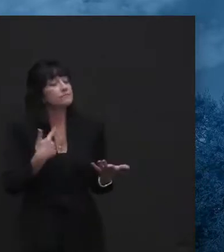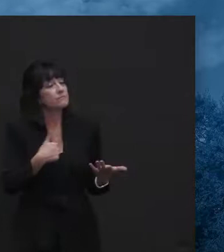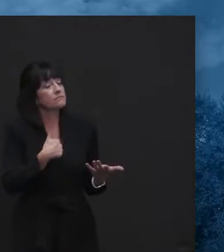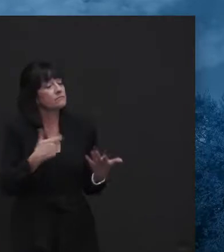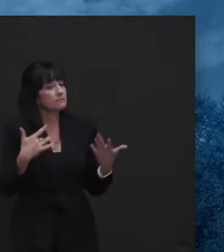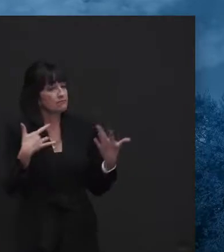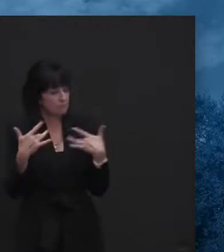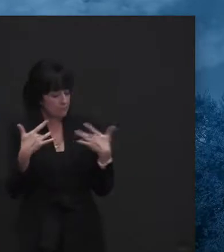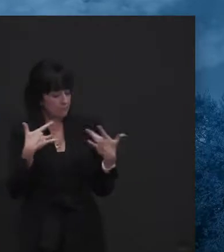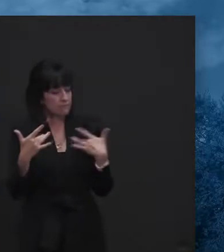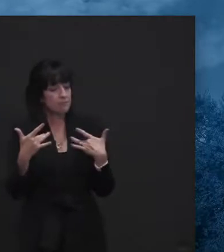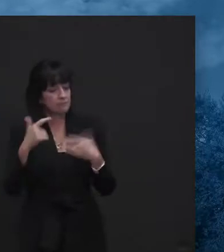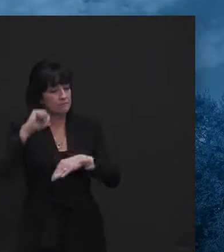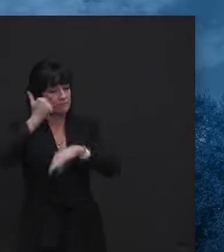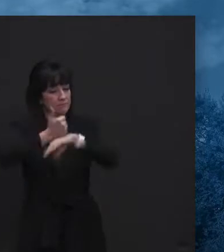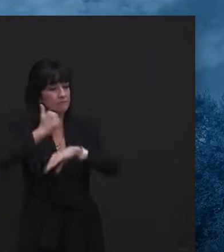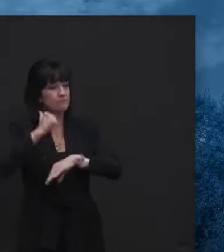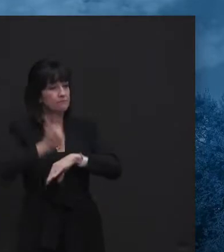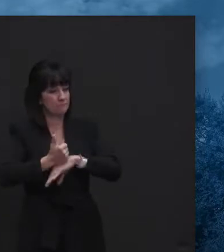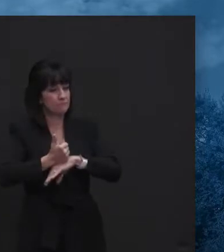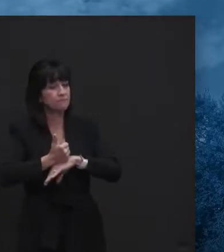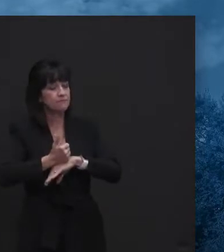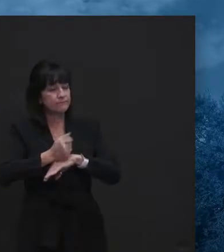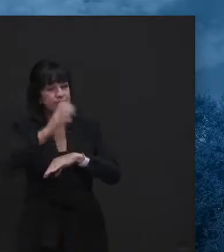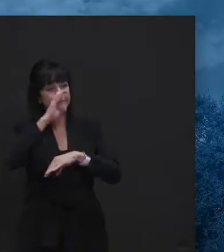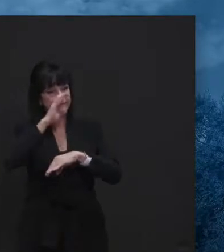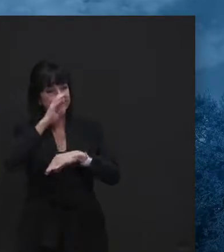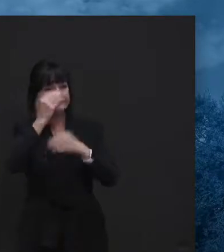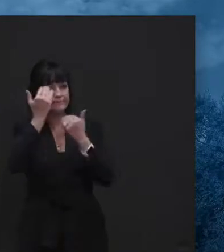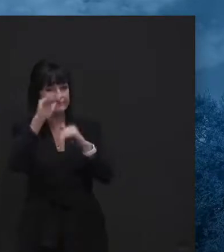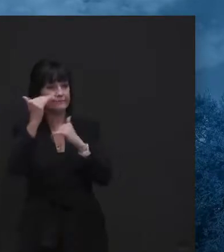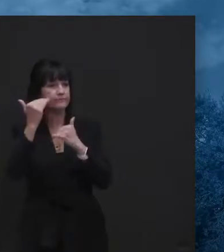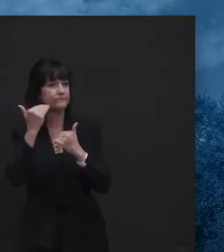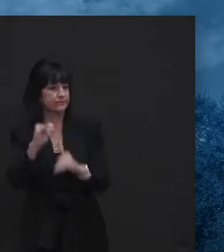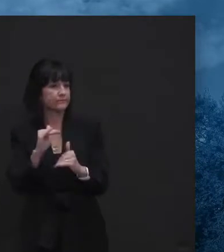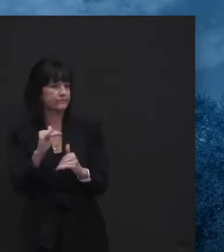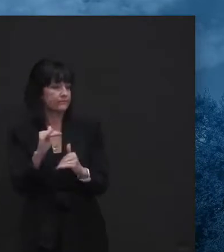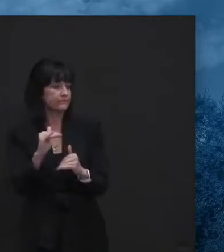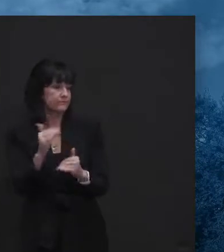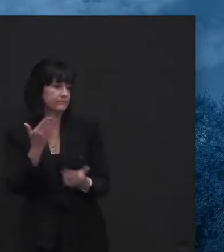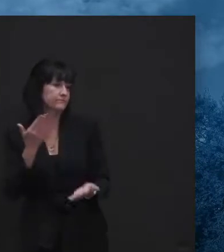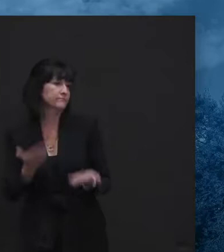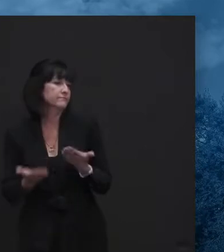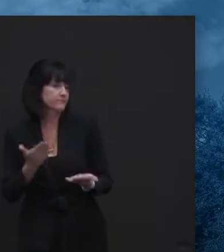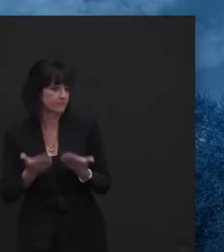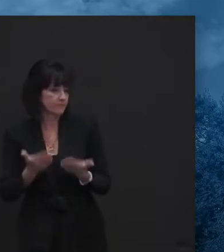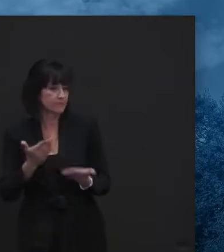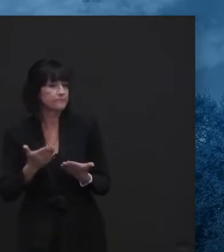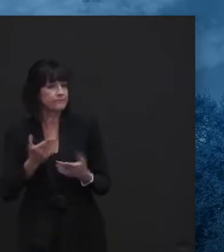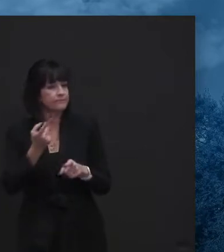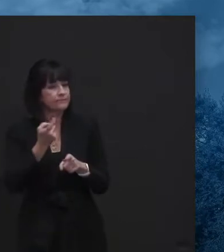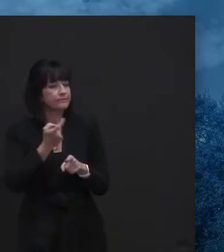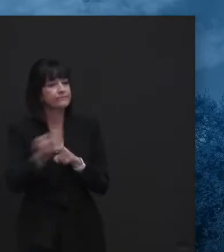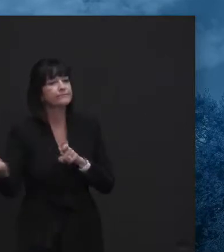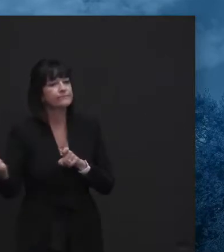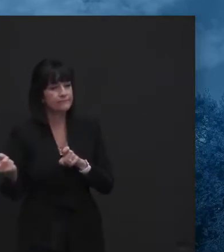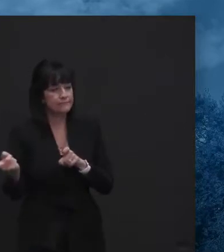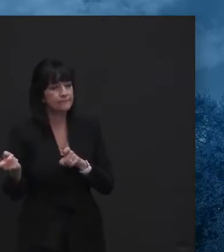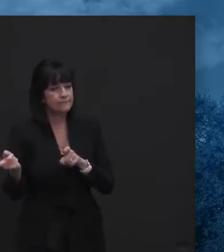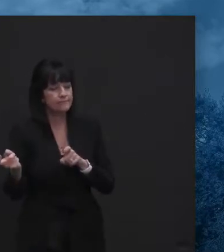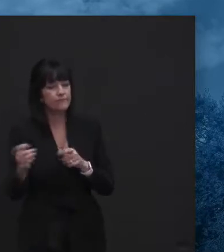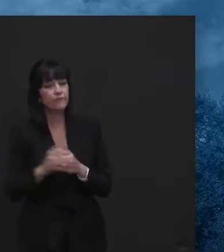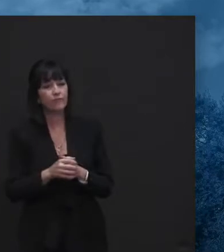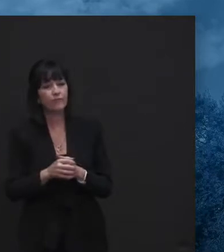uh, impose, uh, damage that's, uh, that's really bad and maybe not worth it. We have